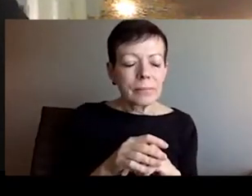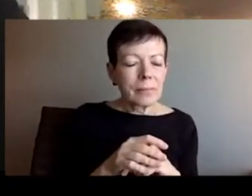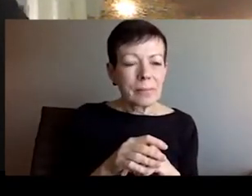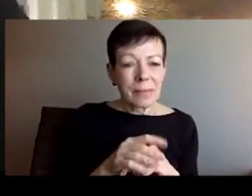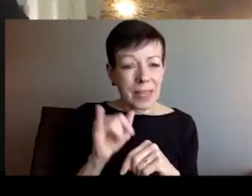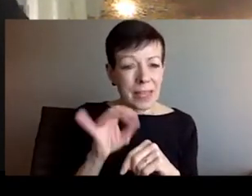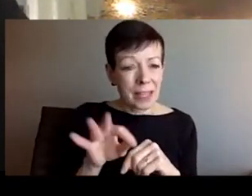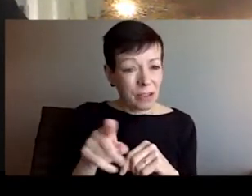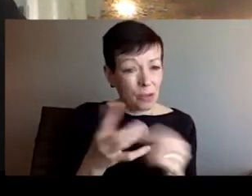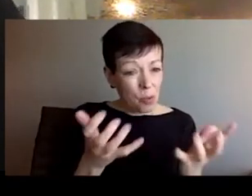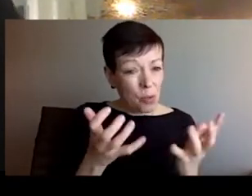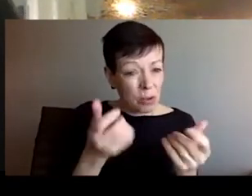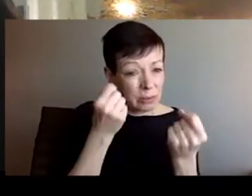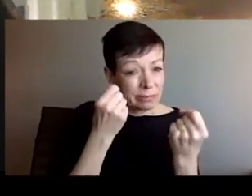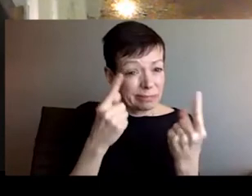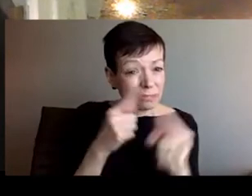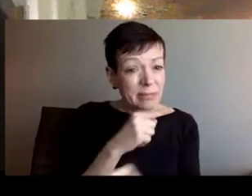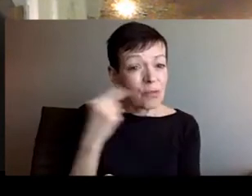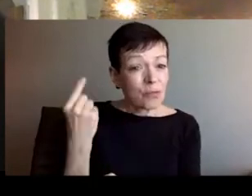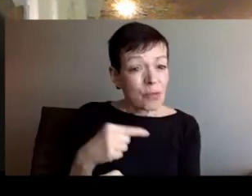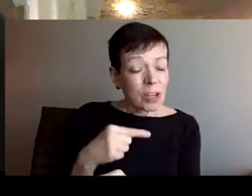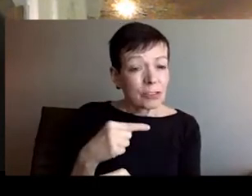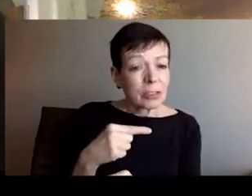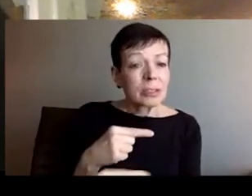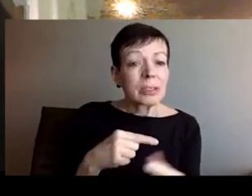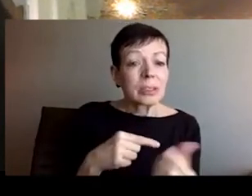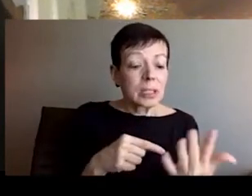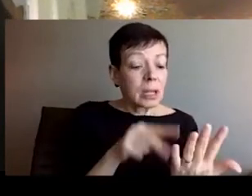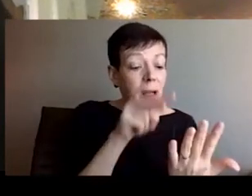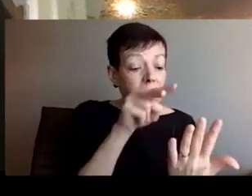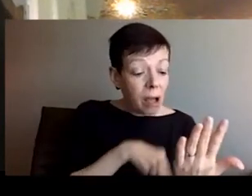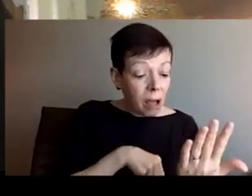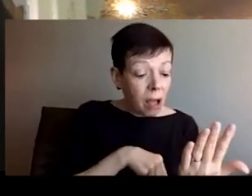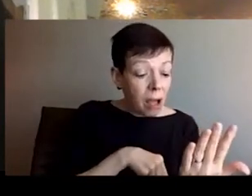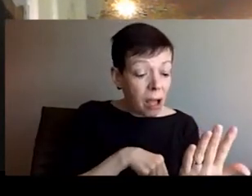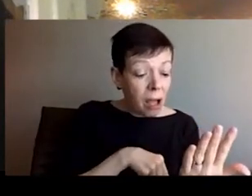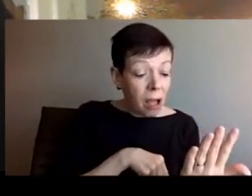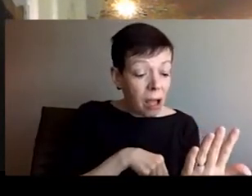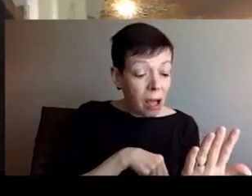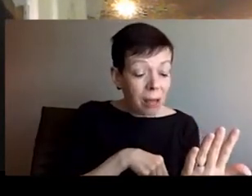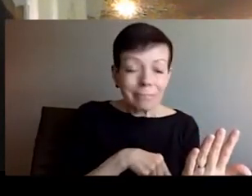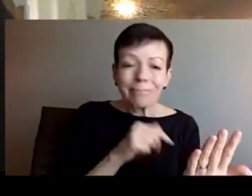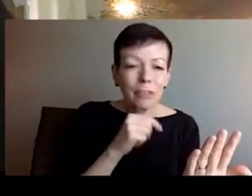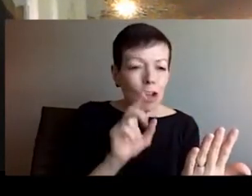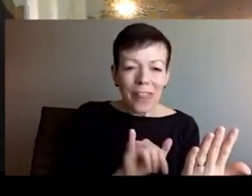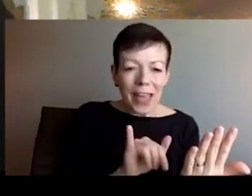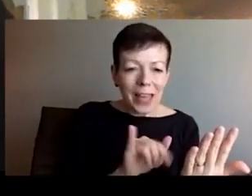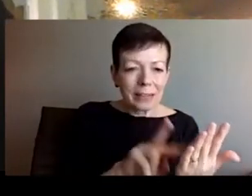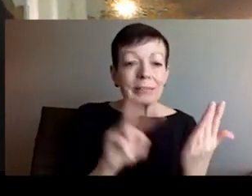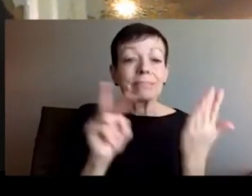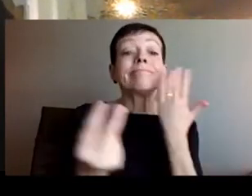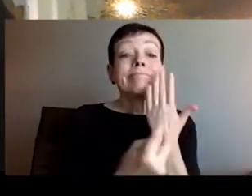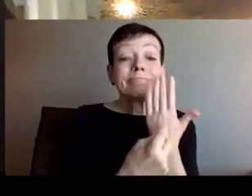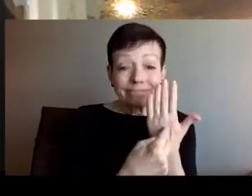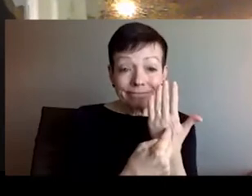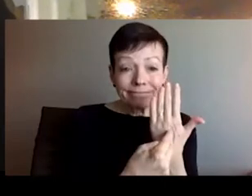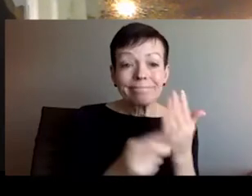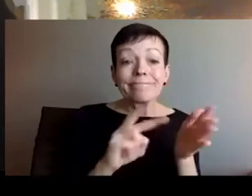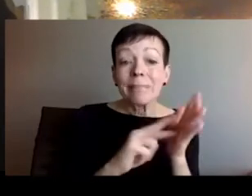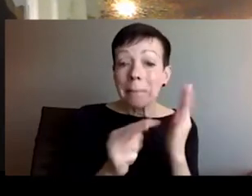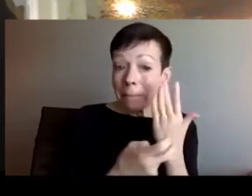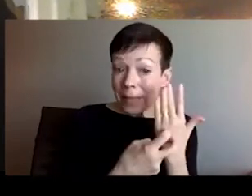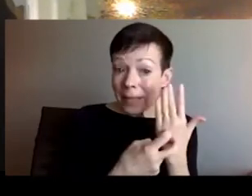because what Putin did in the last years, he created some sort of a new speak